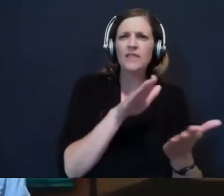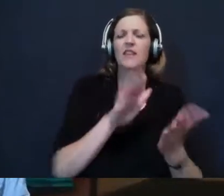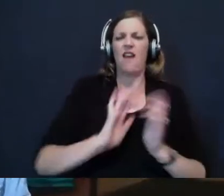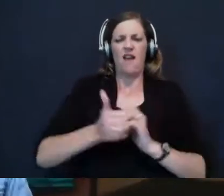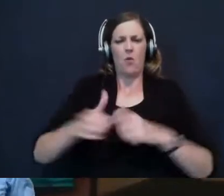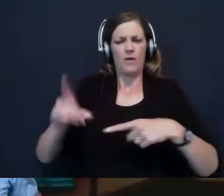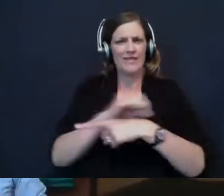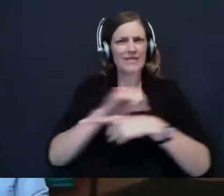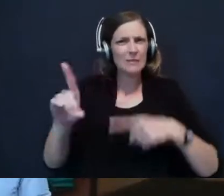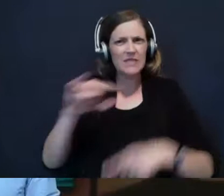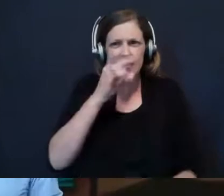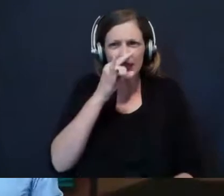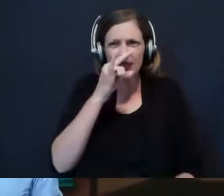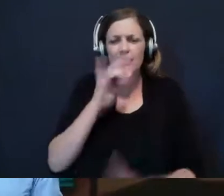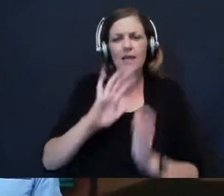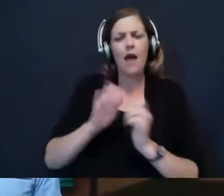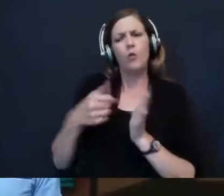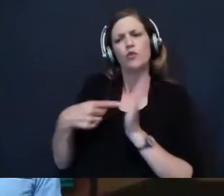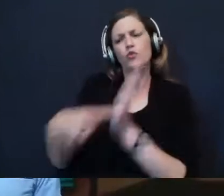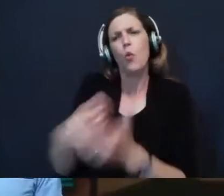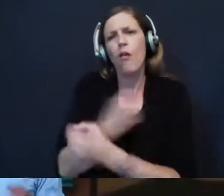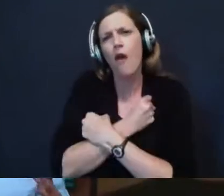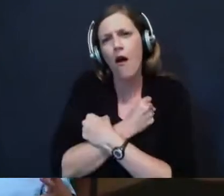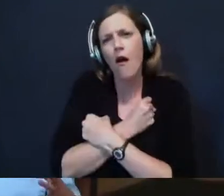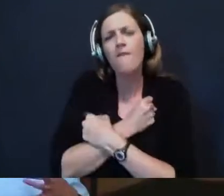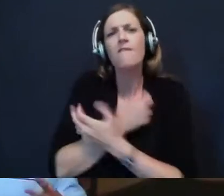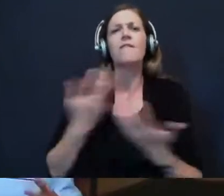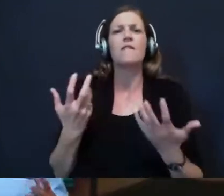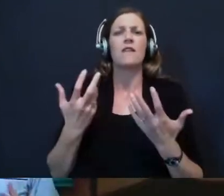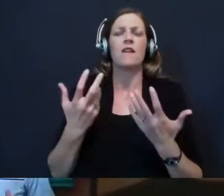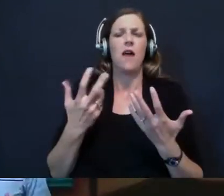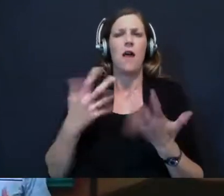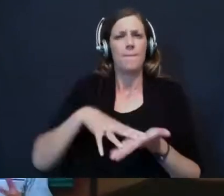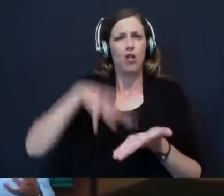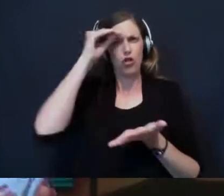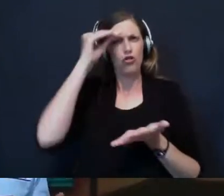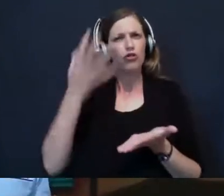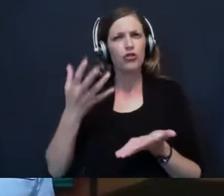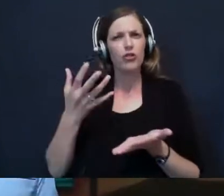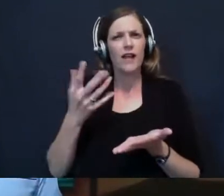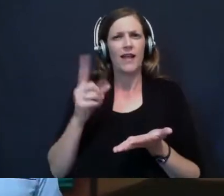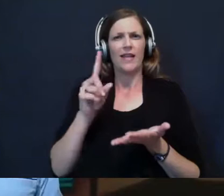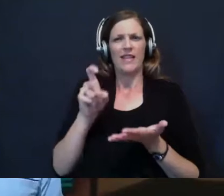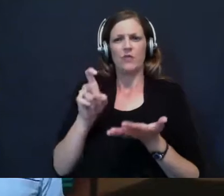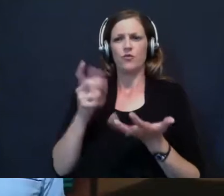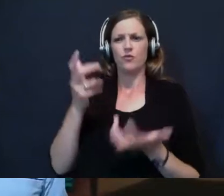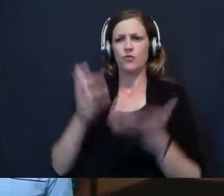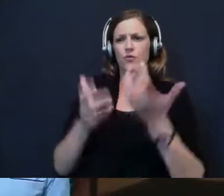our kids, the way that we show love to our kids. I have to, I'm learning that I need to tailor that